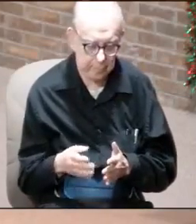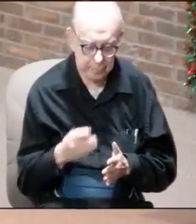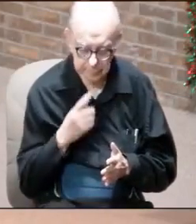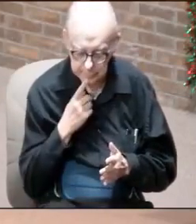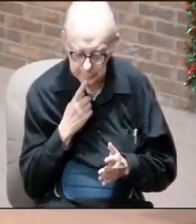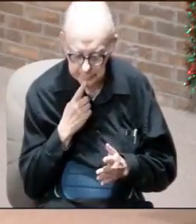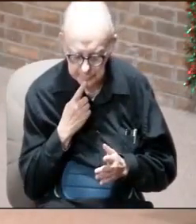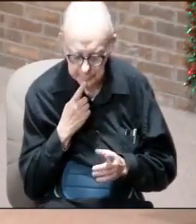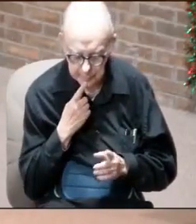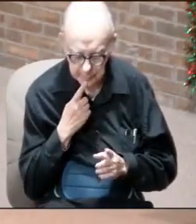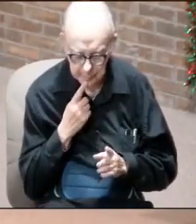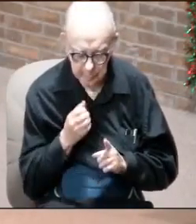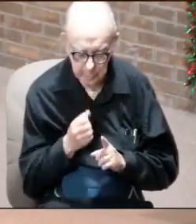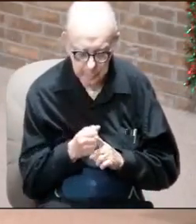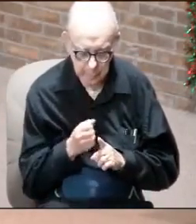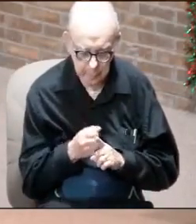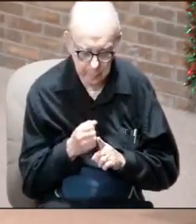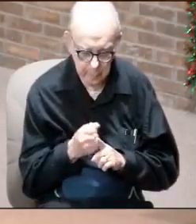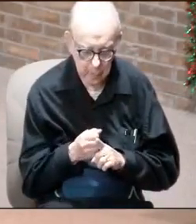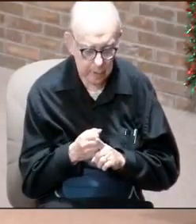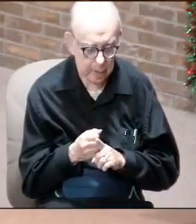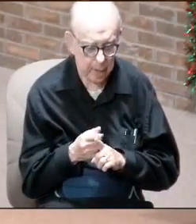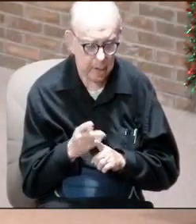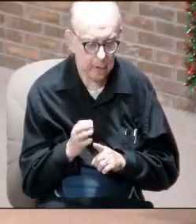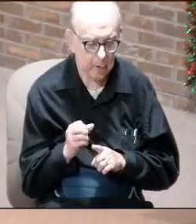holding a bow, but no arrow.